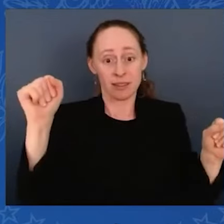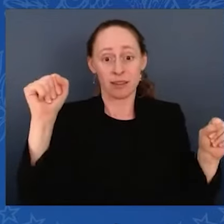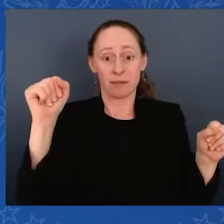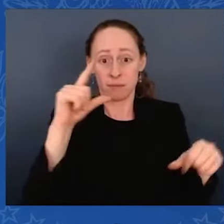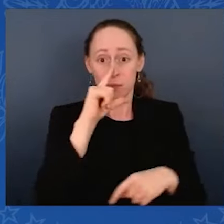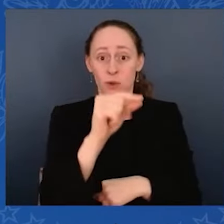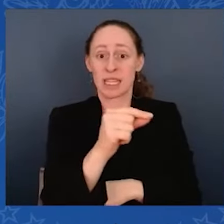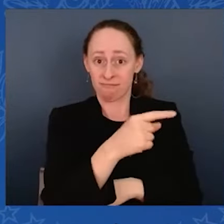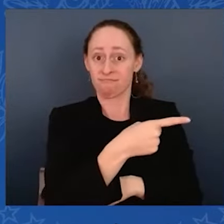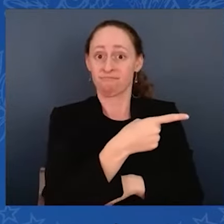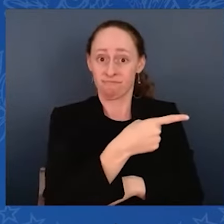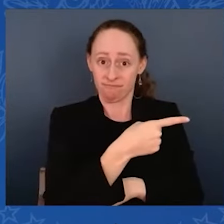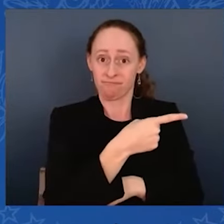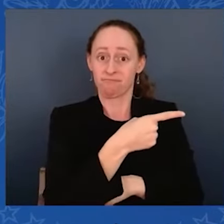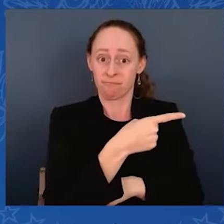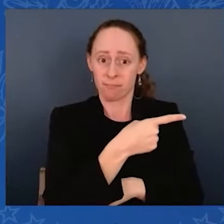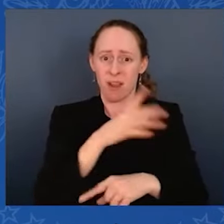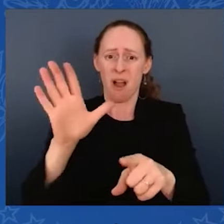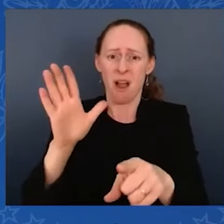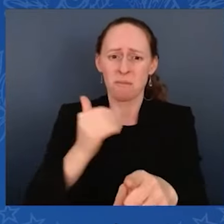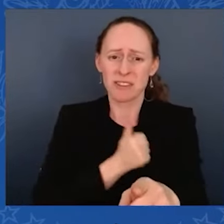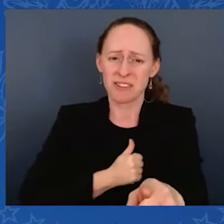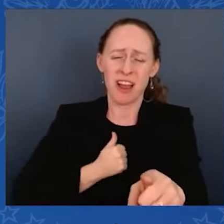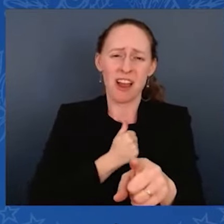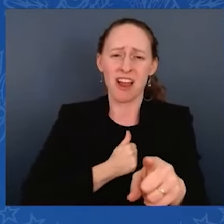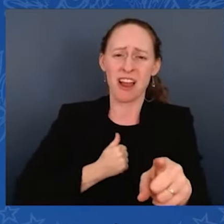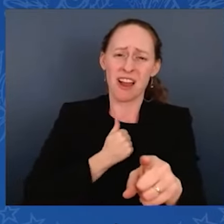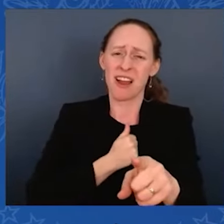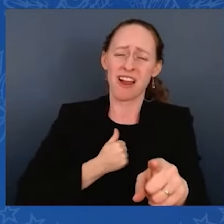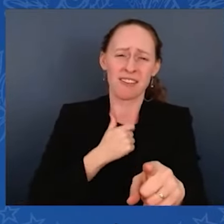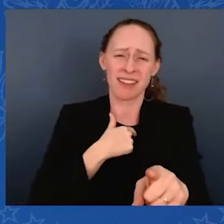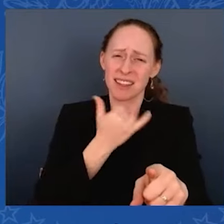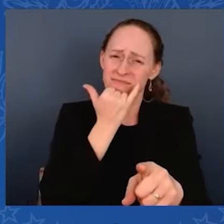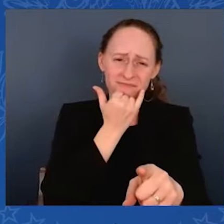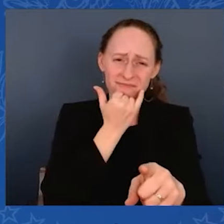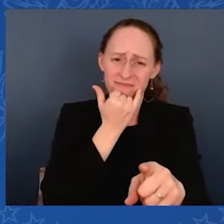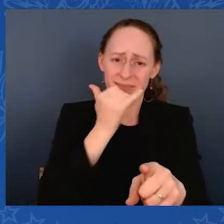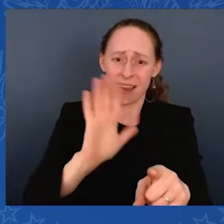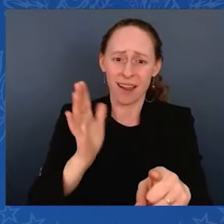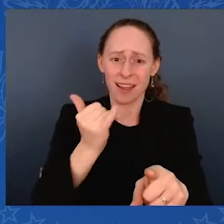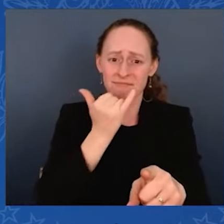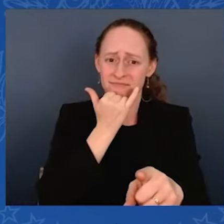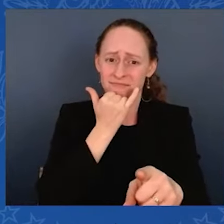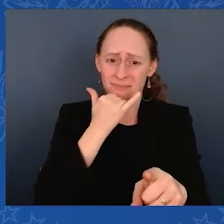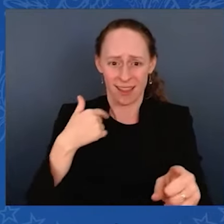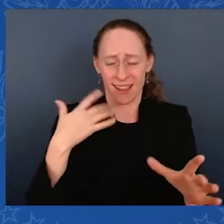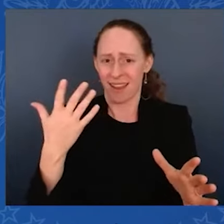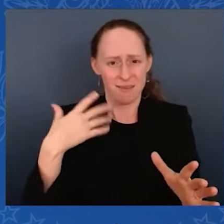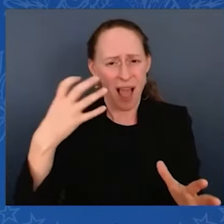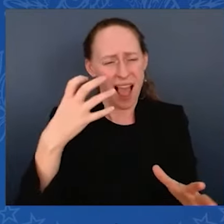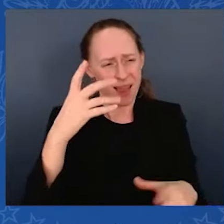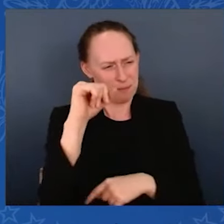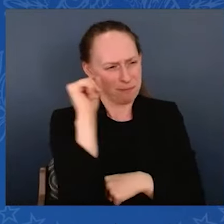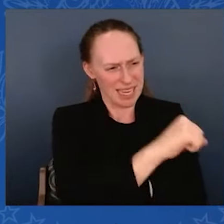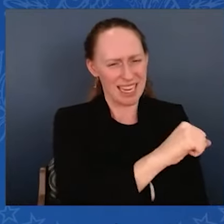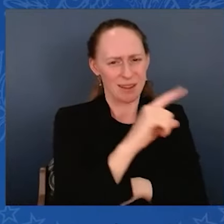ZALENSKYY. I'M SO FOCUSED ON BEATING PUTIN, WE GOT TO WORRY ABOUT IT. ANYWAY, MR. PRESIDENT. I'M BETTER. YOU ARE A HELL